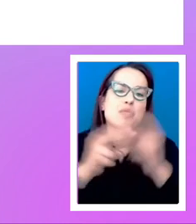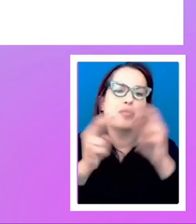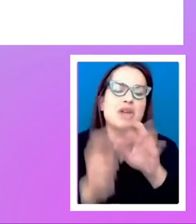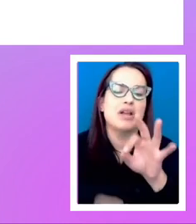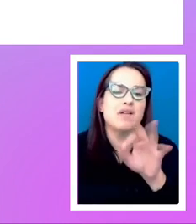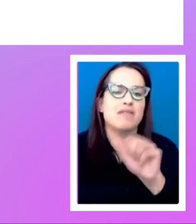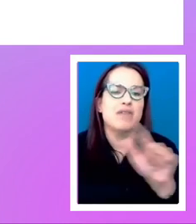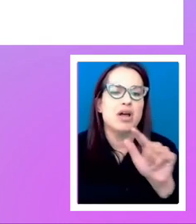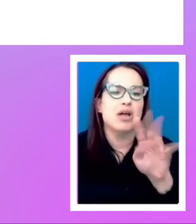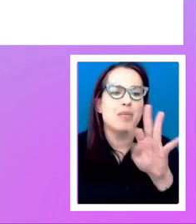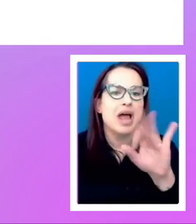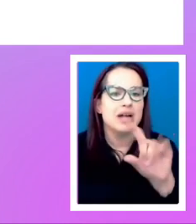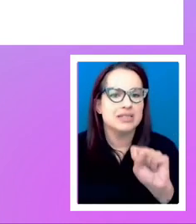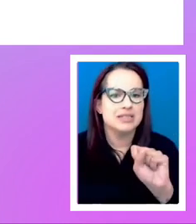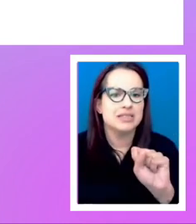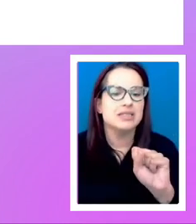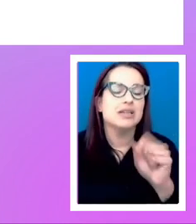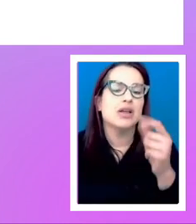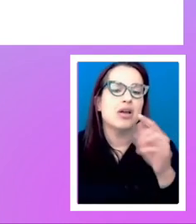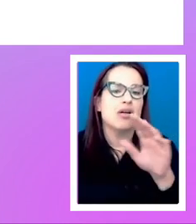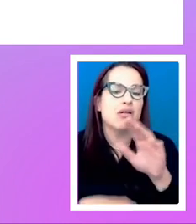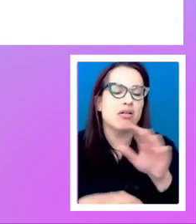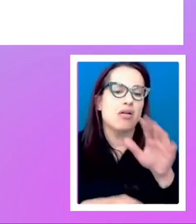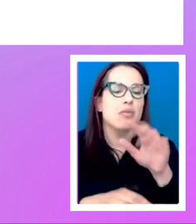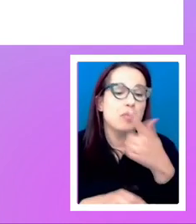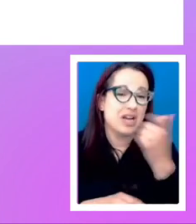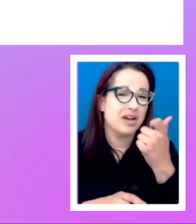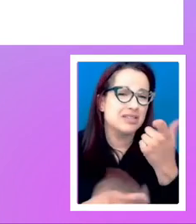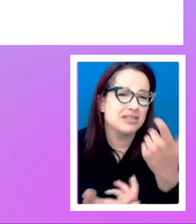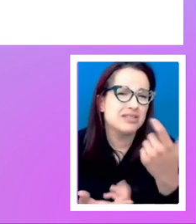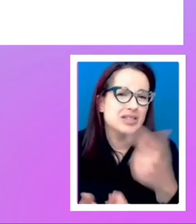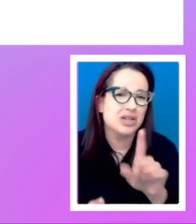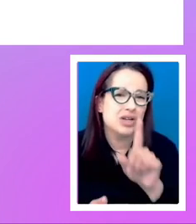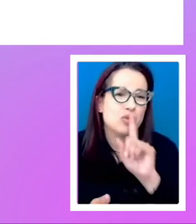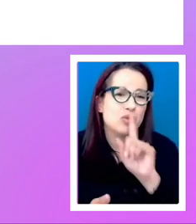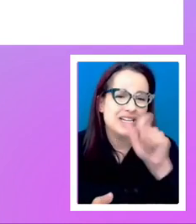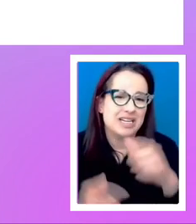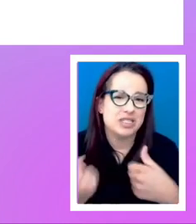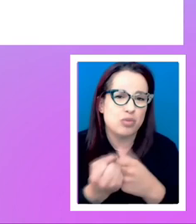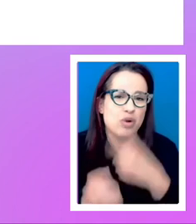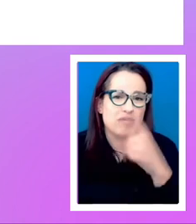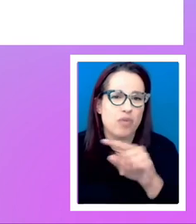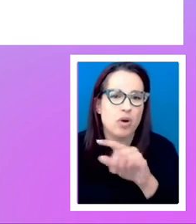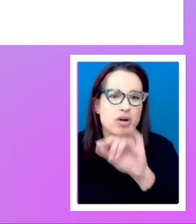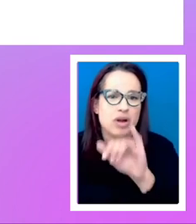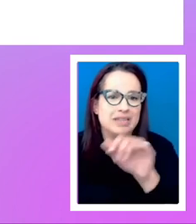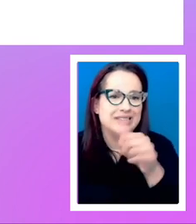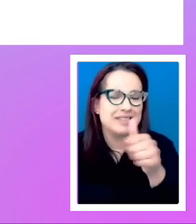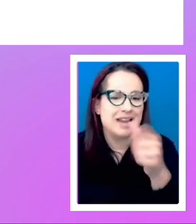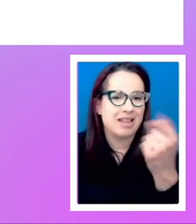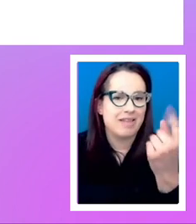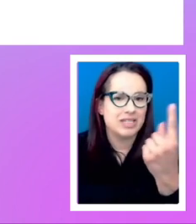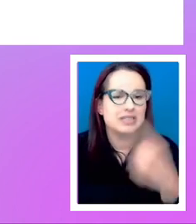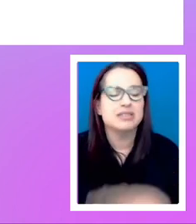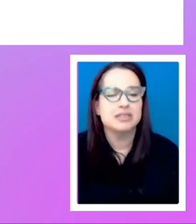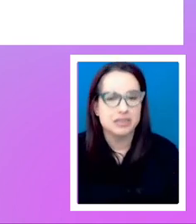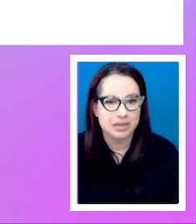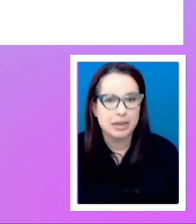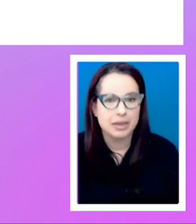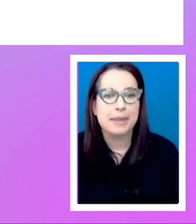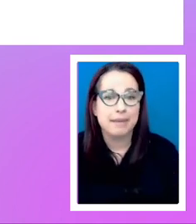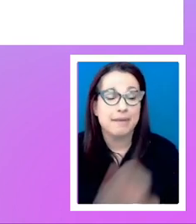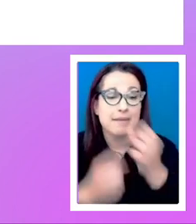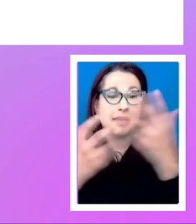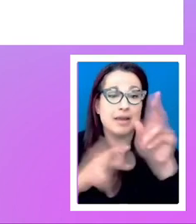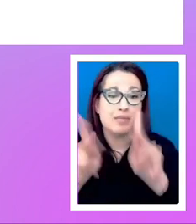just talking about IE. We're really talking about people who still need to support IE 10 and 11, um, which is, is, you know, lots of people